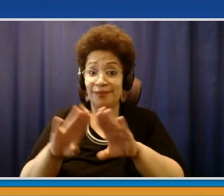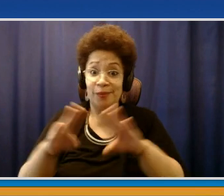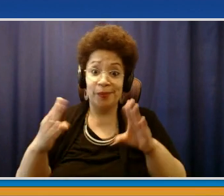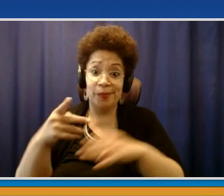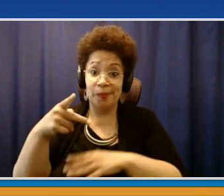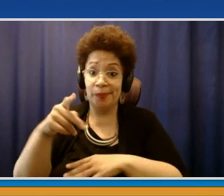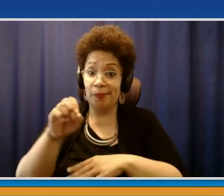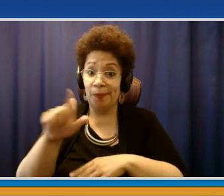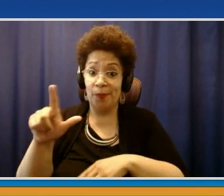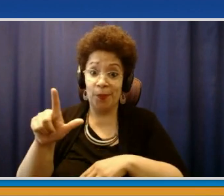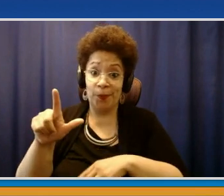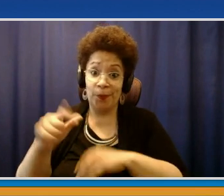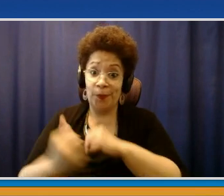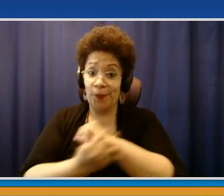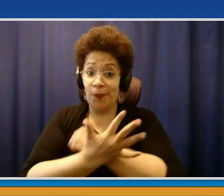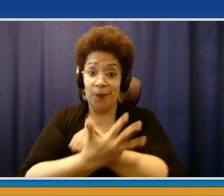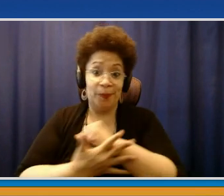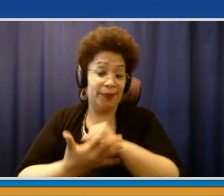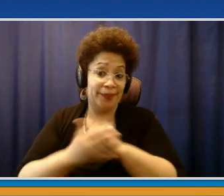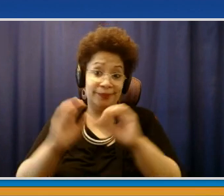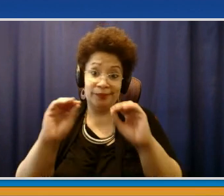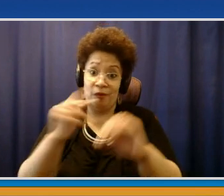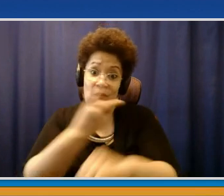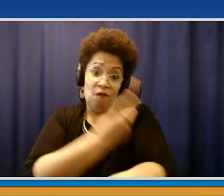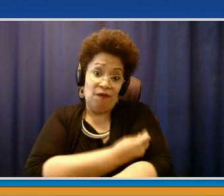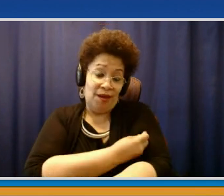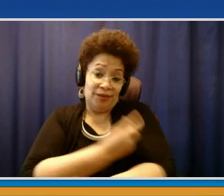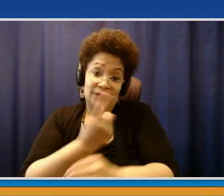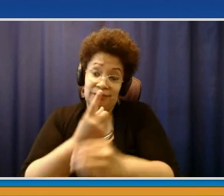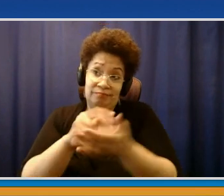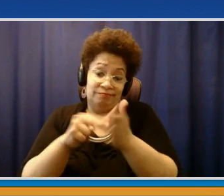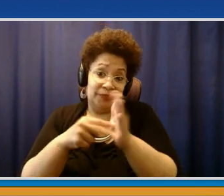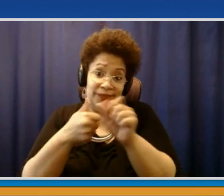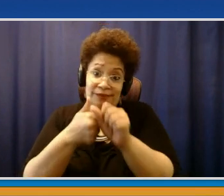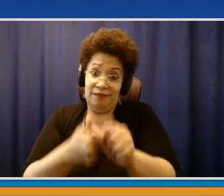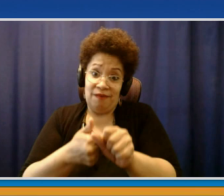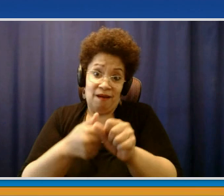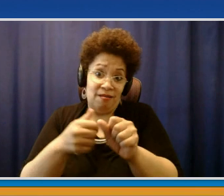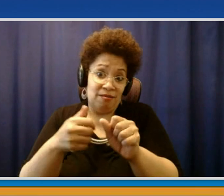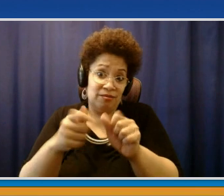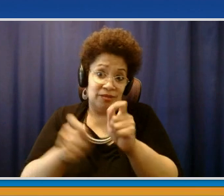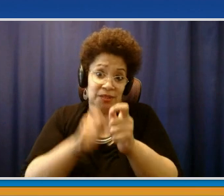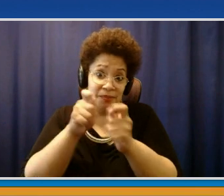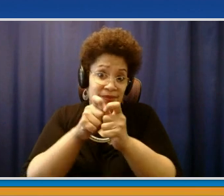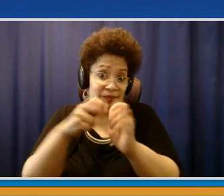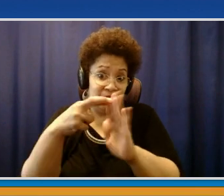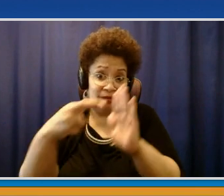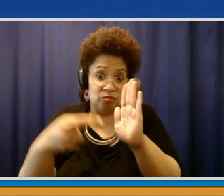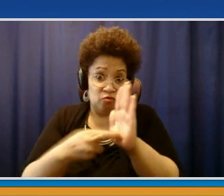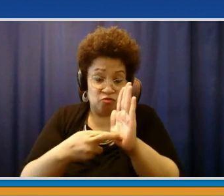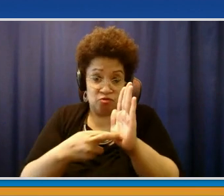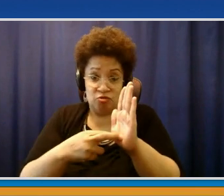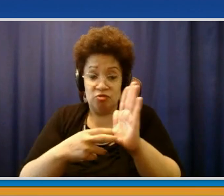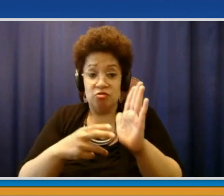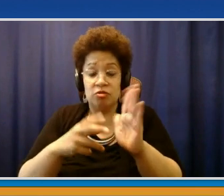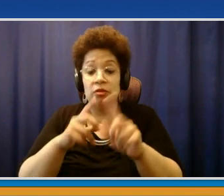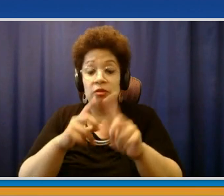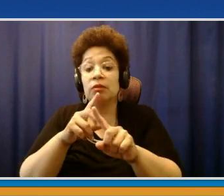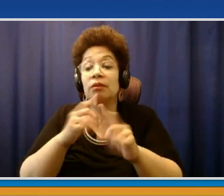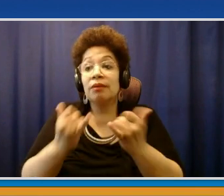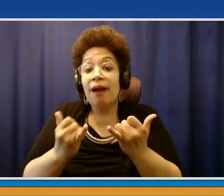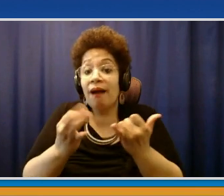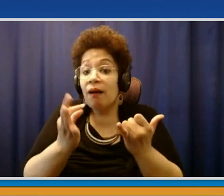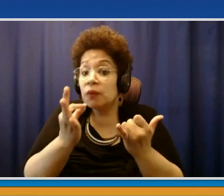our policies were across the board. We're going to have to concern ourselves now with, when we open the beaches at the end of the month, it's only a couple of weeks away, the